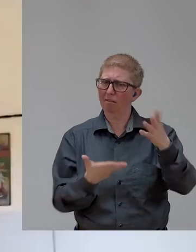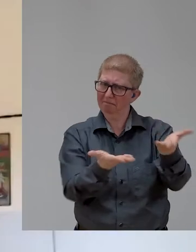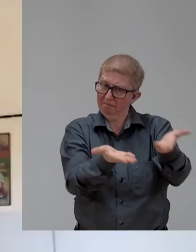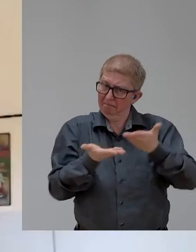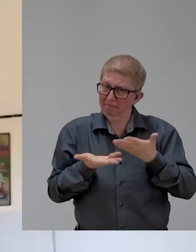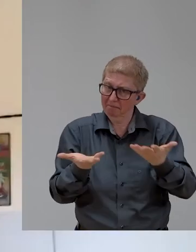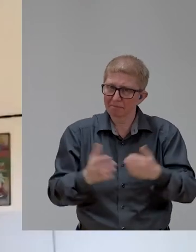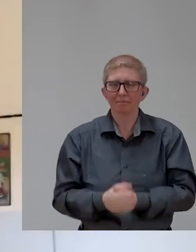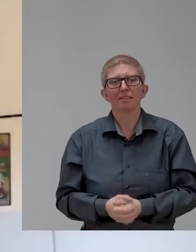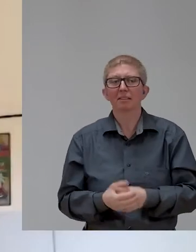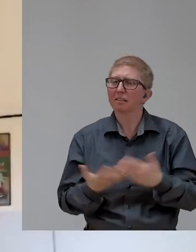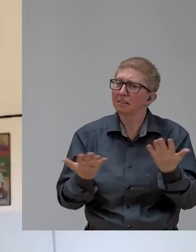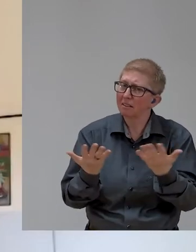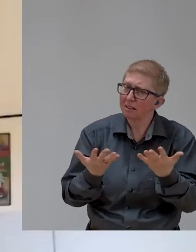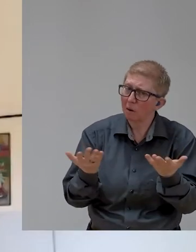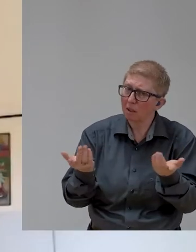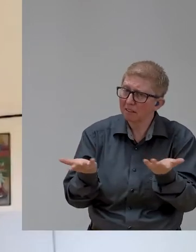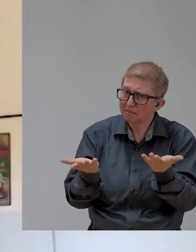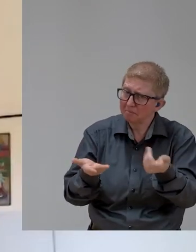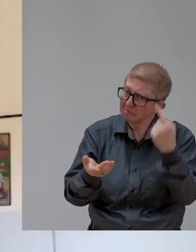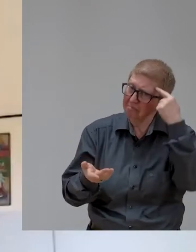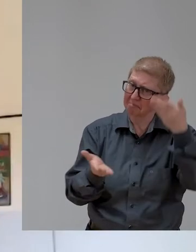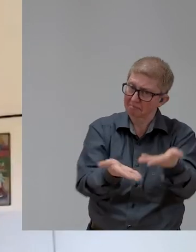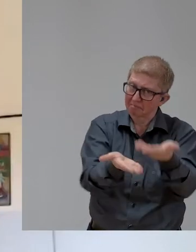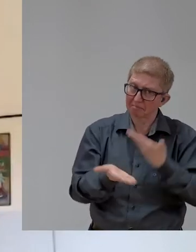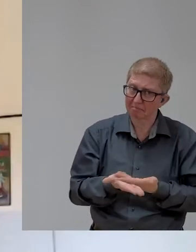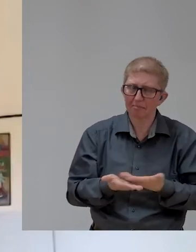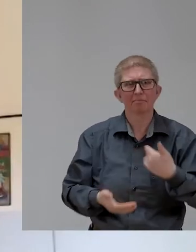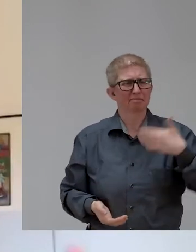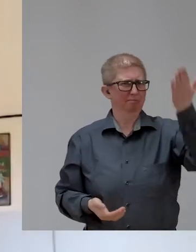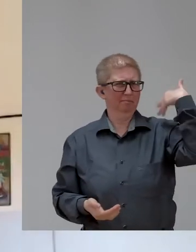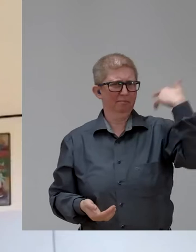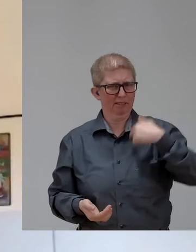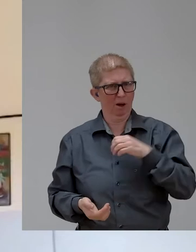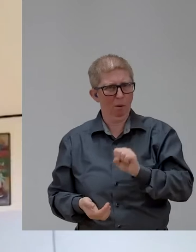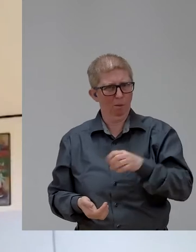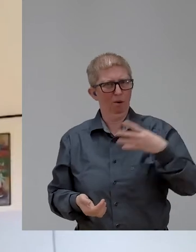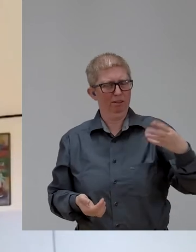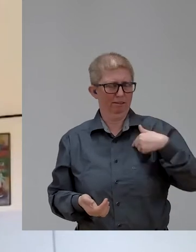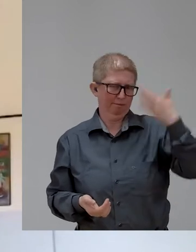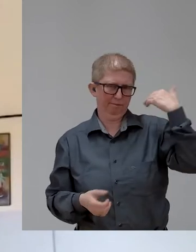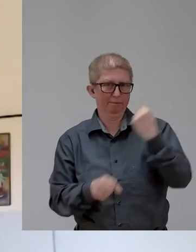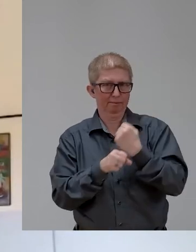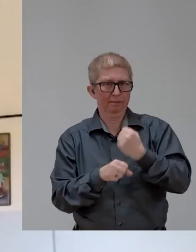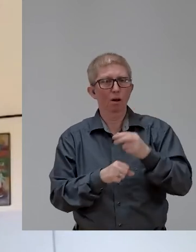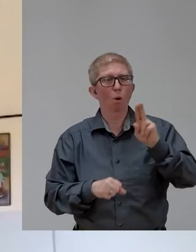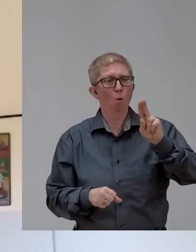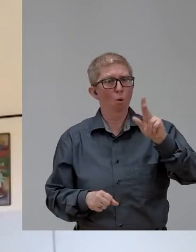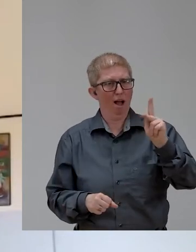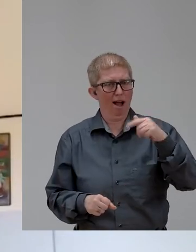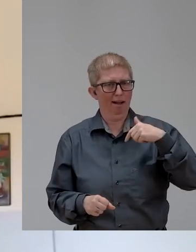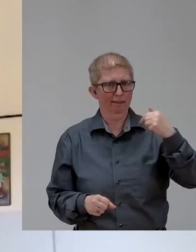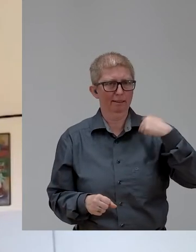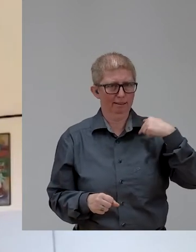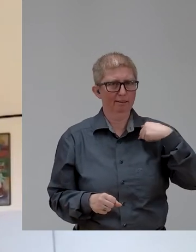So I was dropped into Microsoft UK away from our corporate headquarters five years ago with the job of